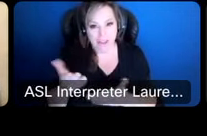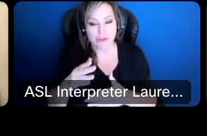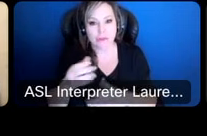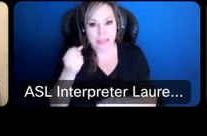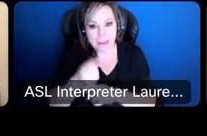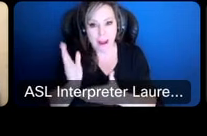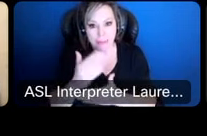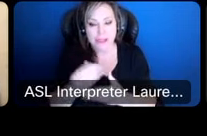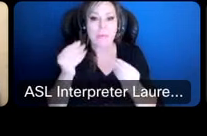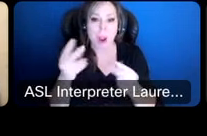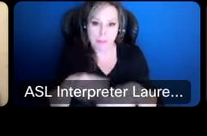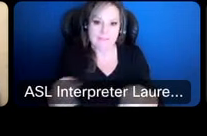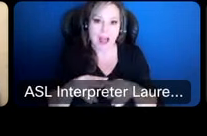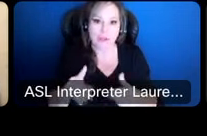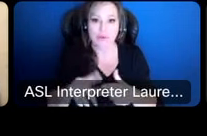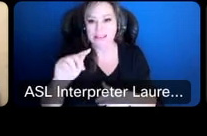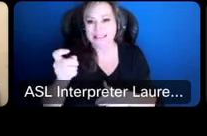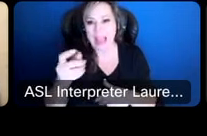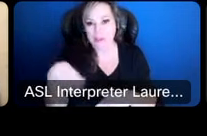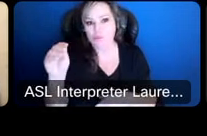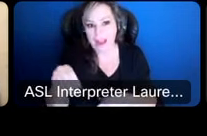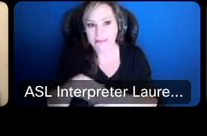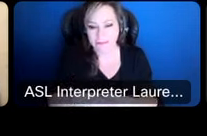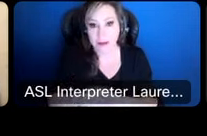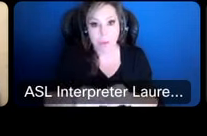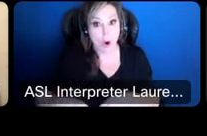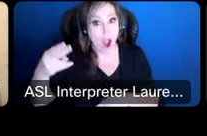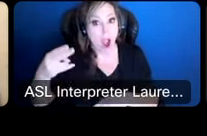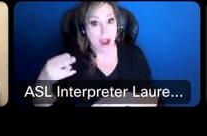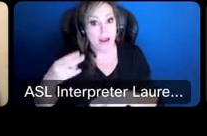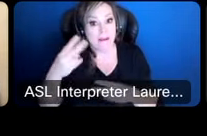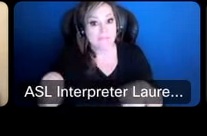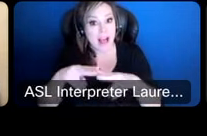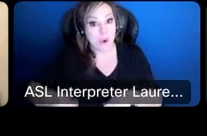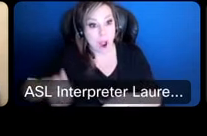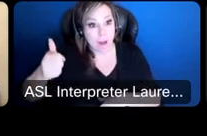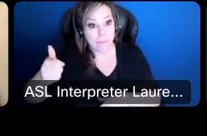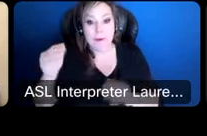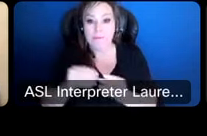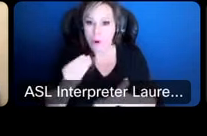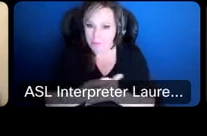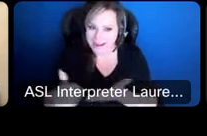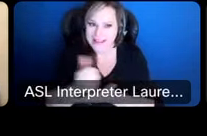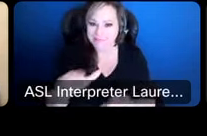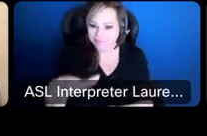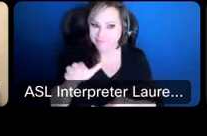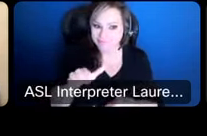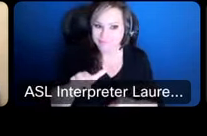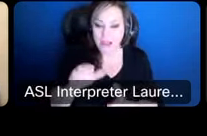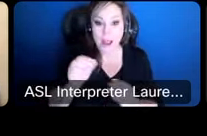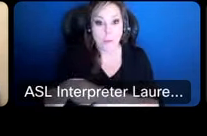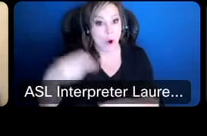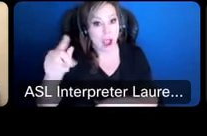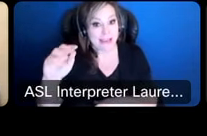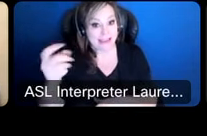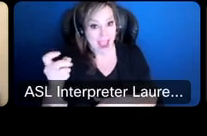course is property value and tax rate the higher the property values go up the more revenue that comes in the higher the tax rate goes